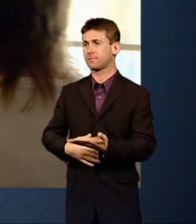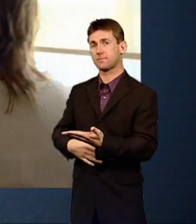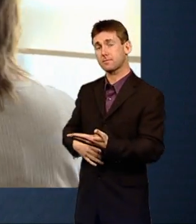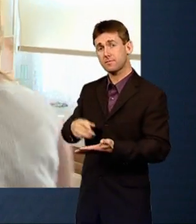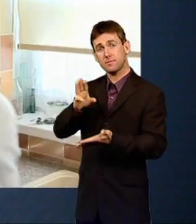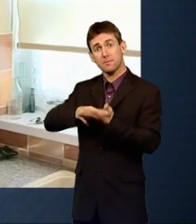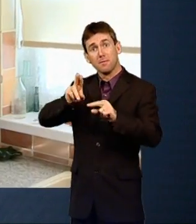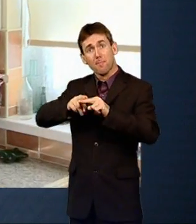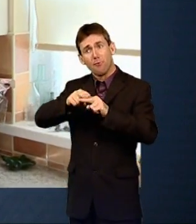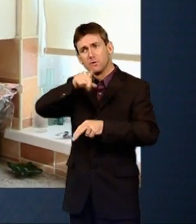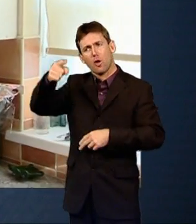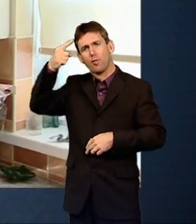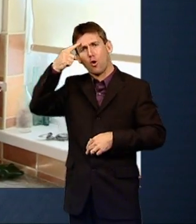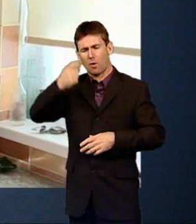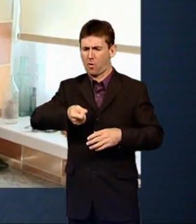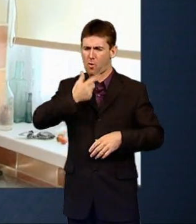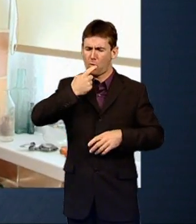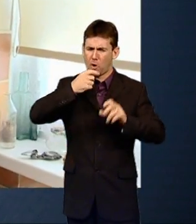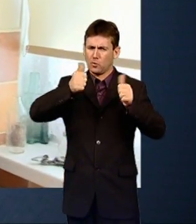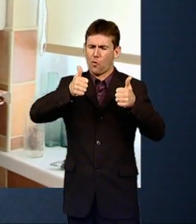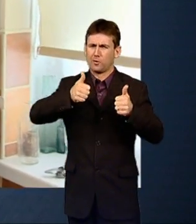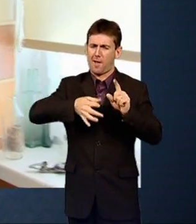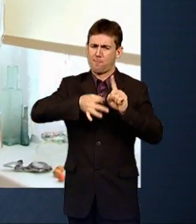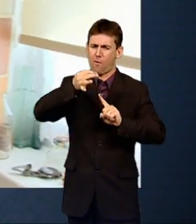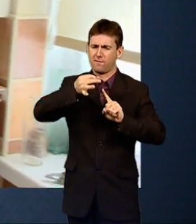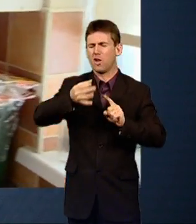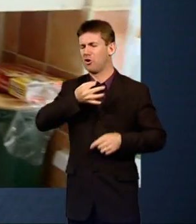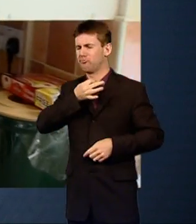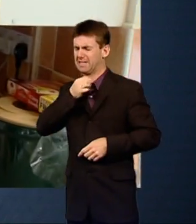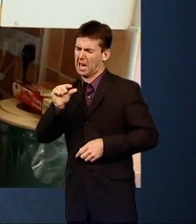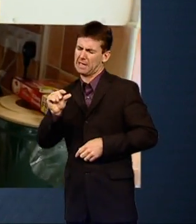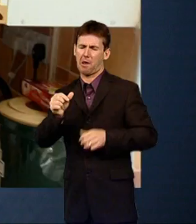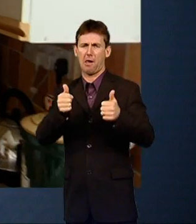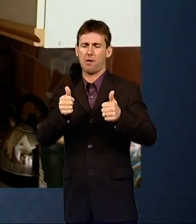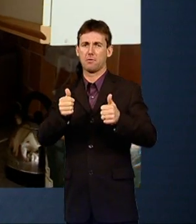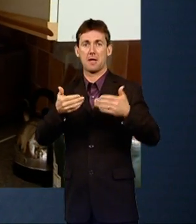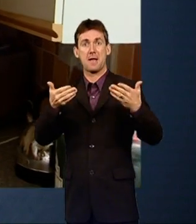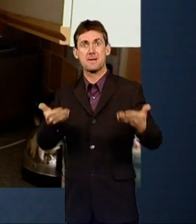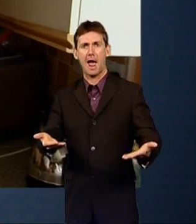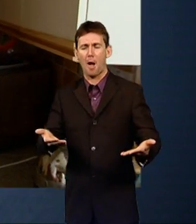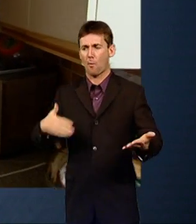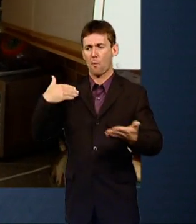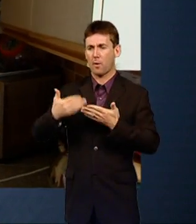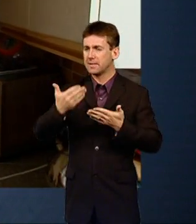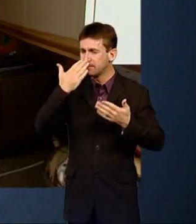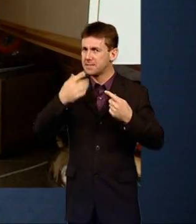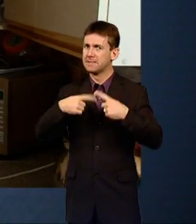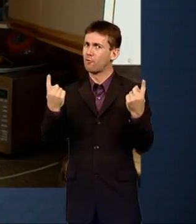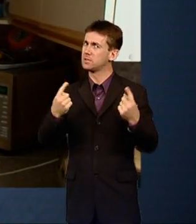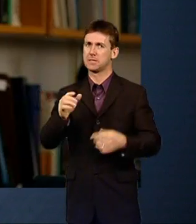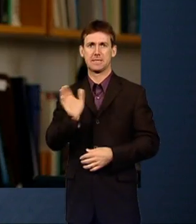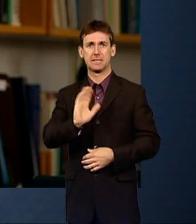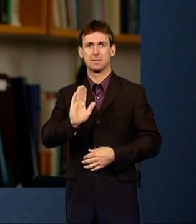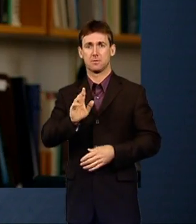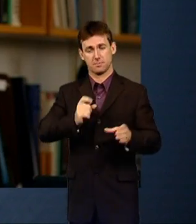far outweigh any risks. These new findings call that advice into question. Oh, now look if the dog was in here. There's no indication that